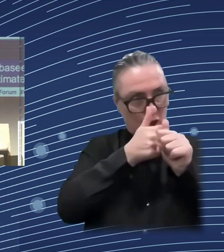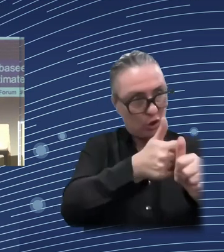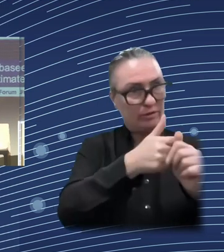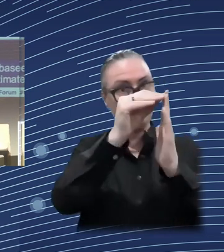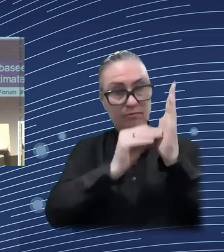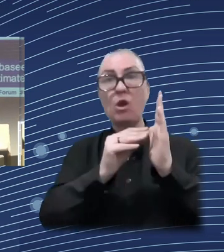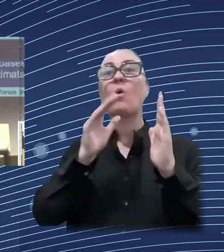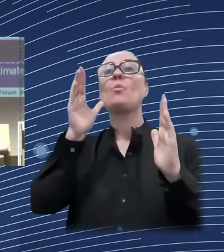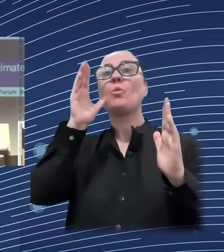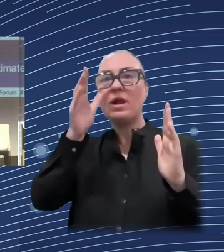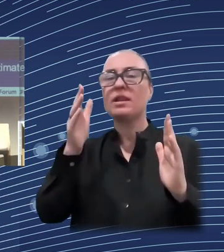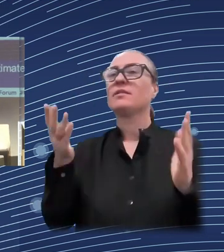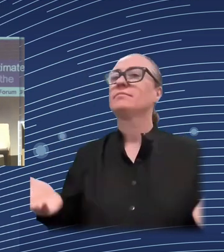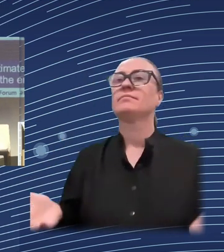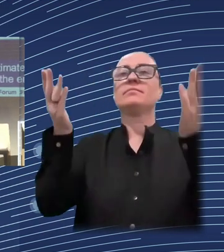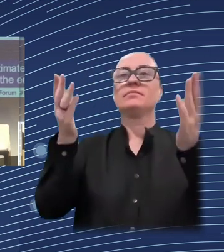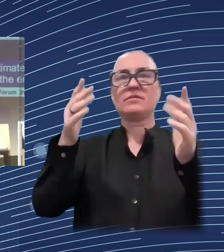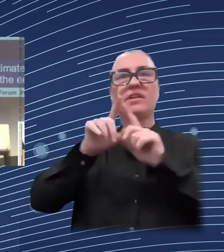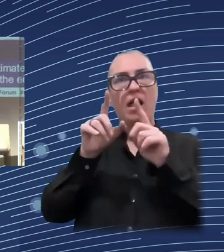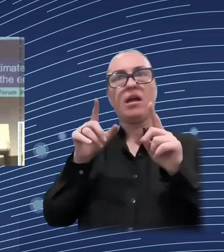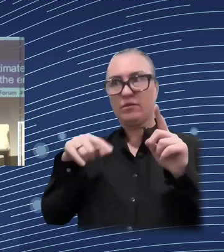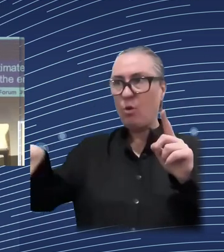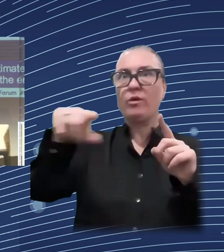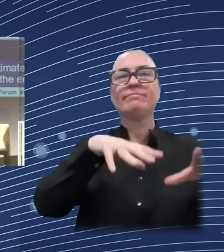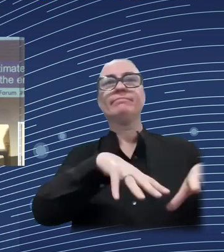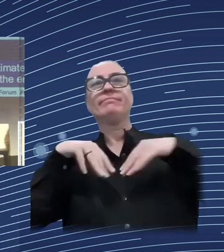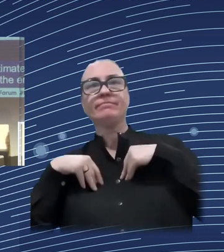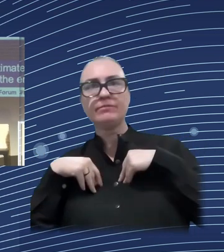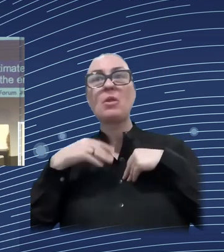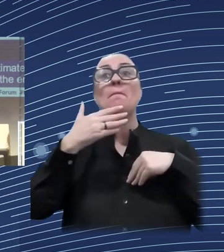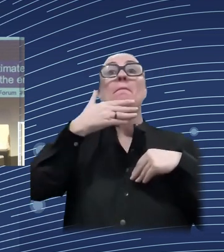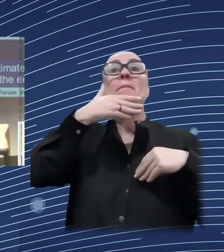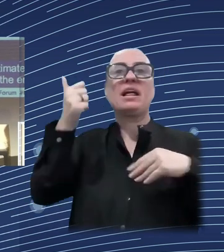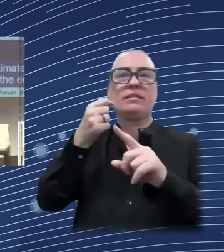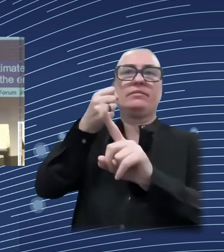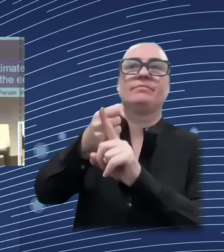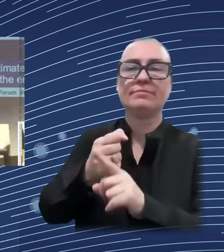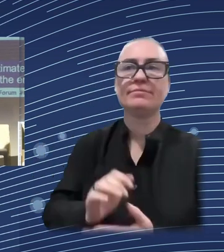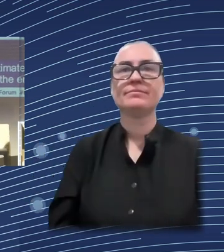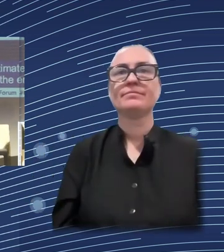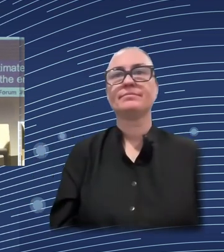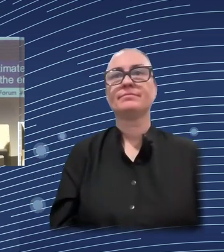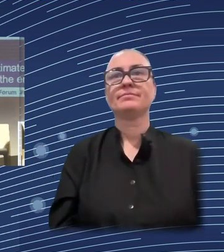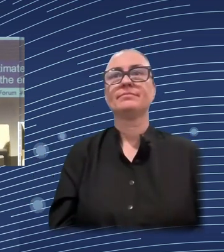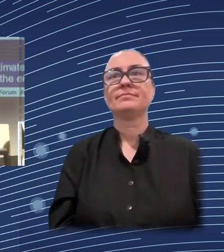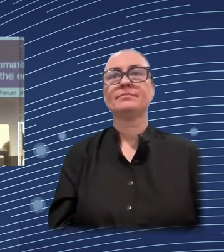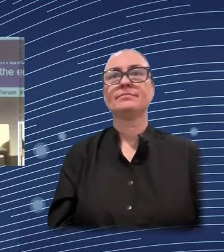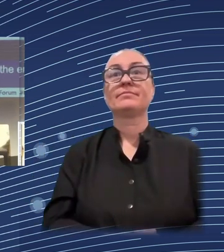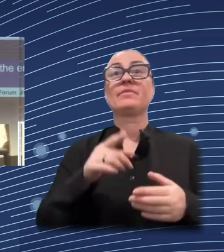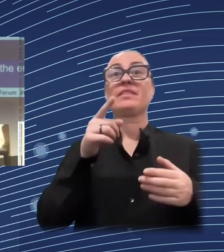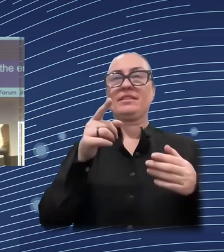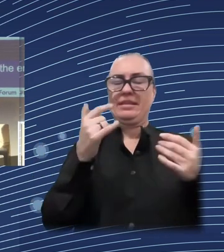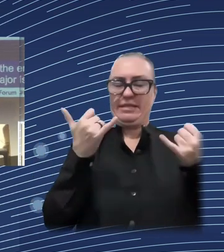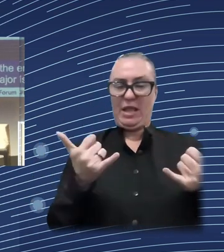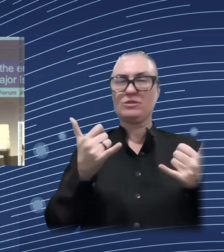crisis, energy poverty has increased in the EU, and this is a major issue. This is a